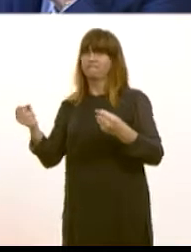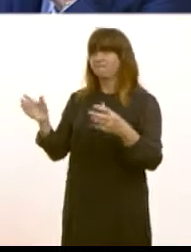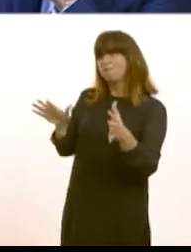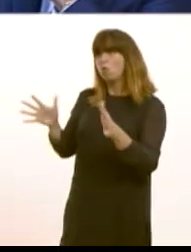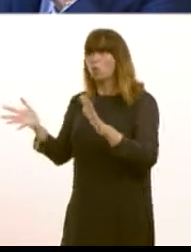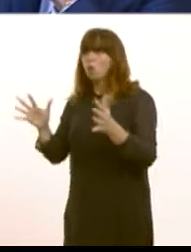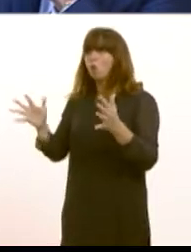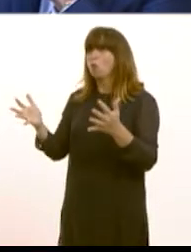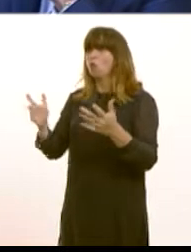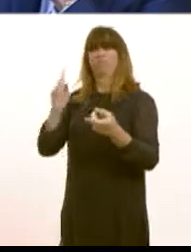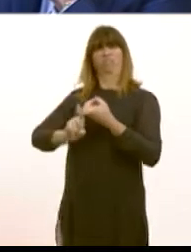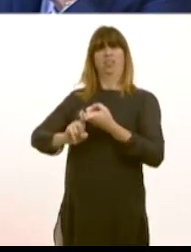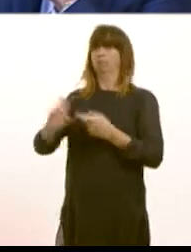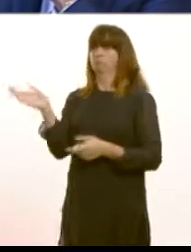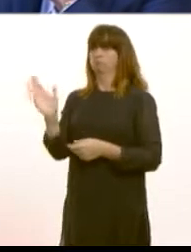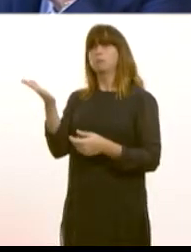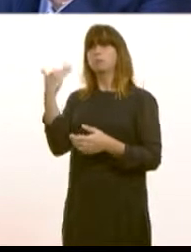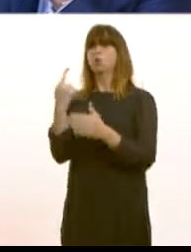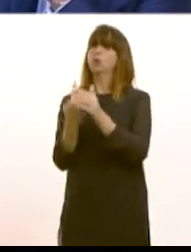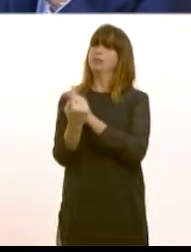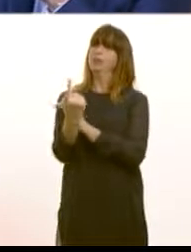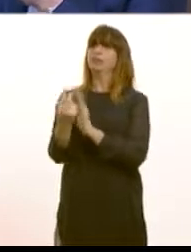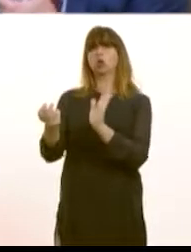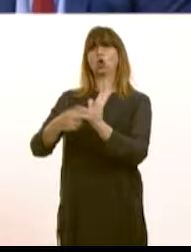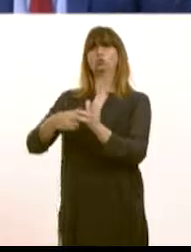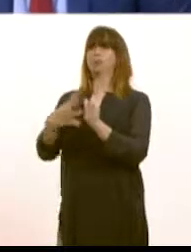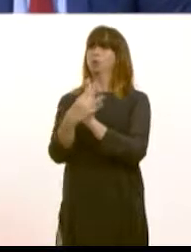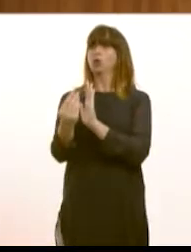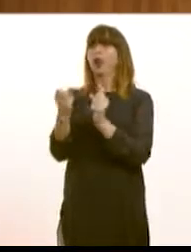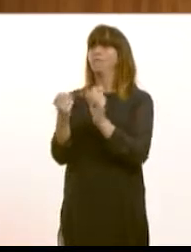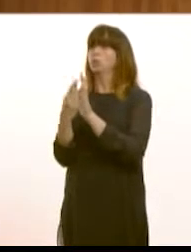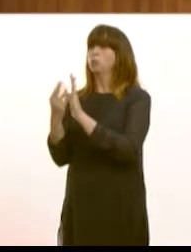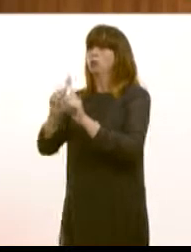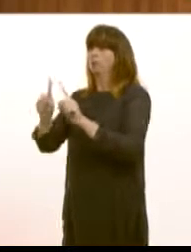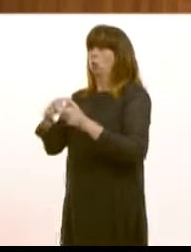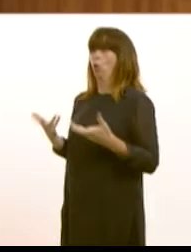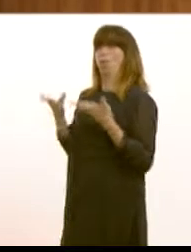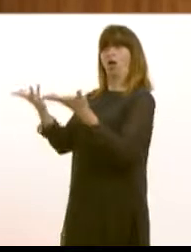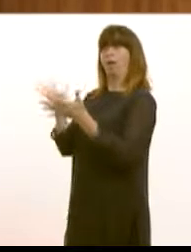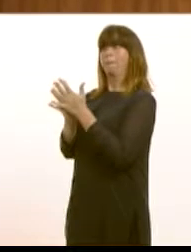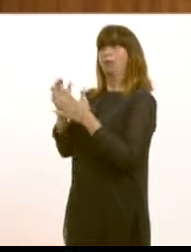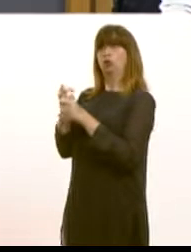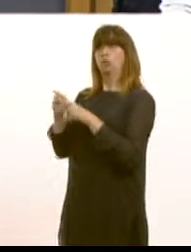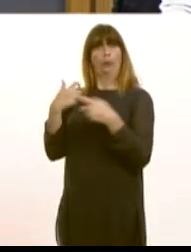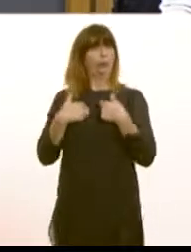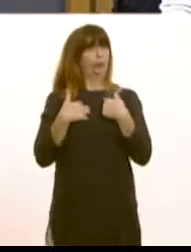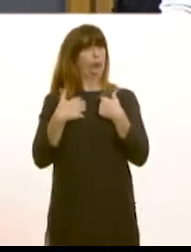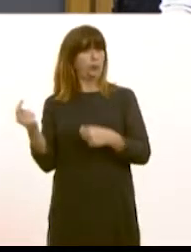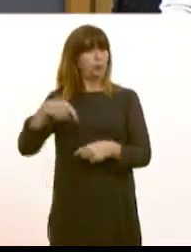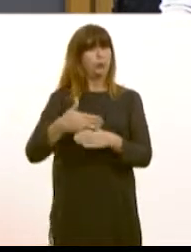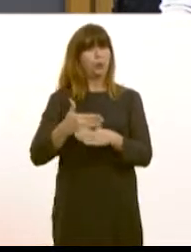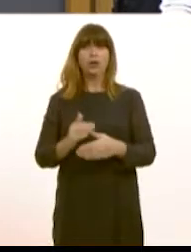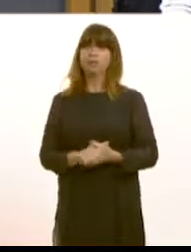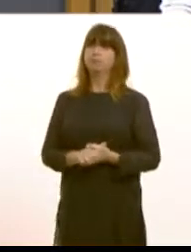not necessarily towards the independent contractor model as the default model, but to look at other models as well. Joyce Watson. I